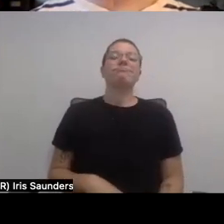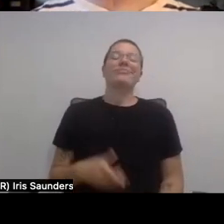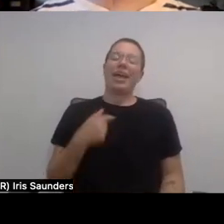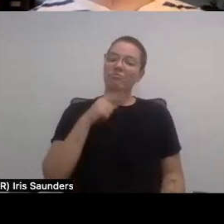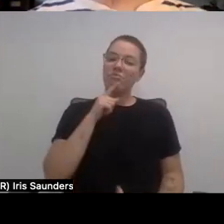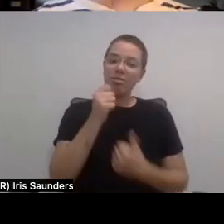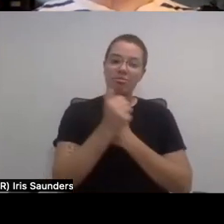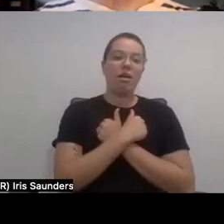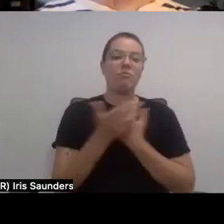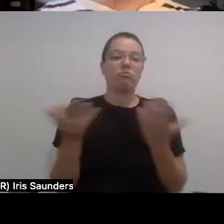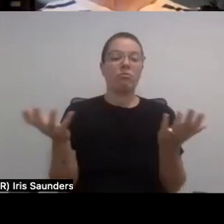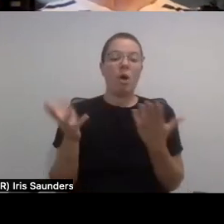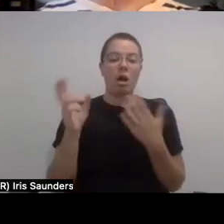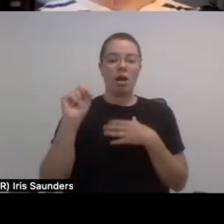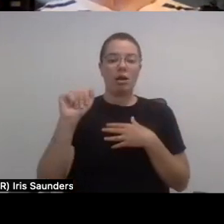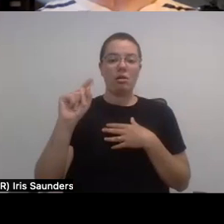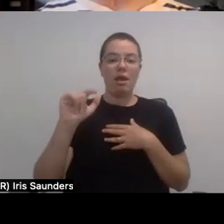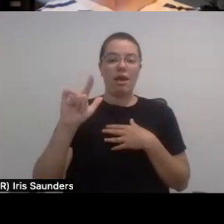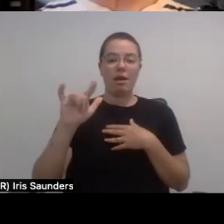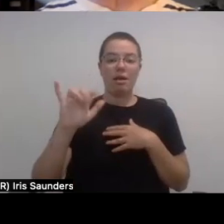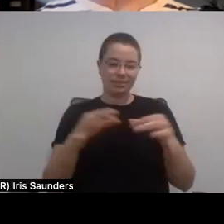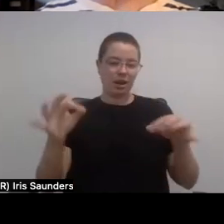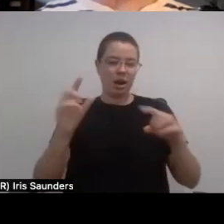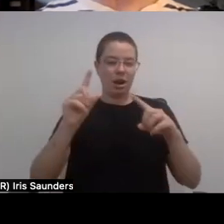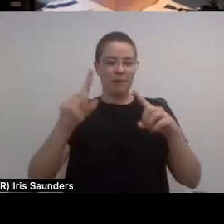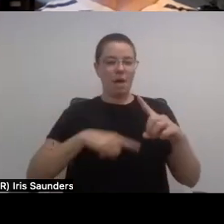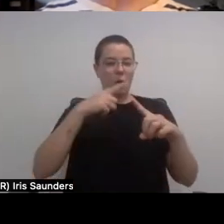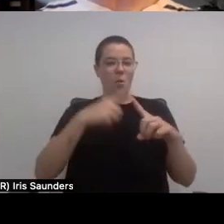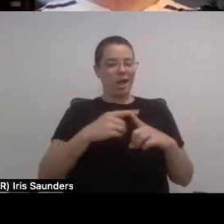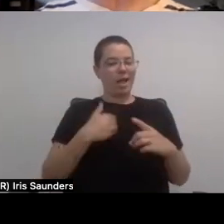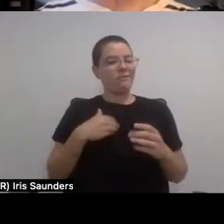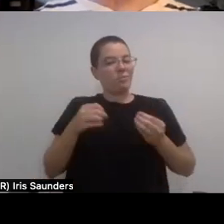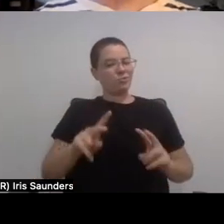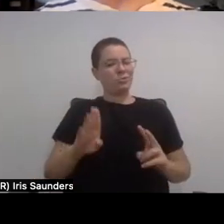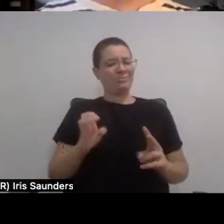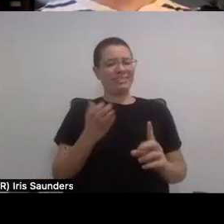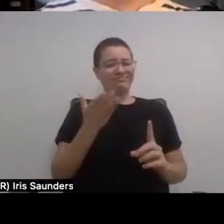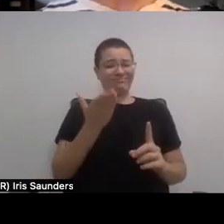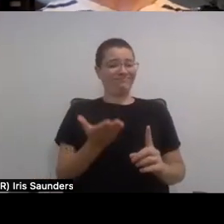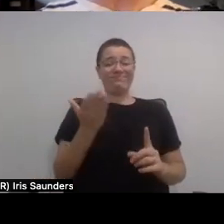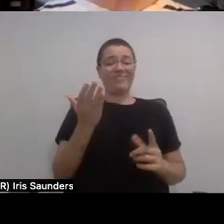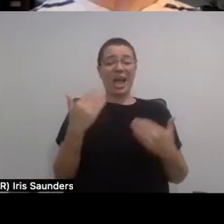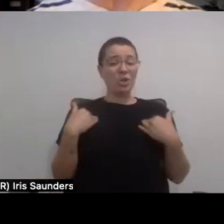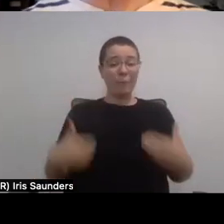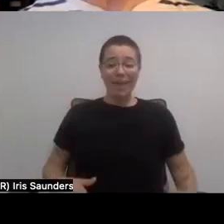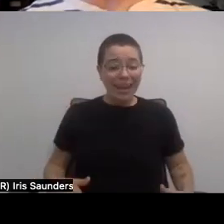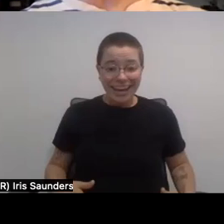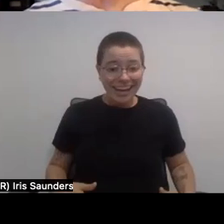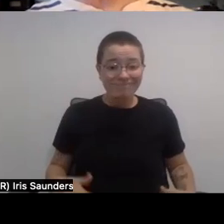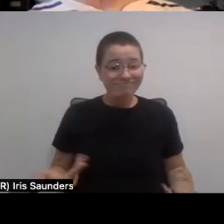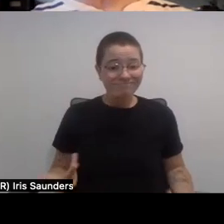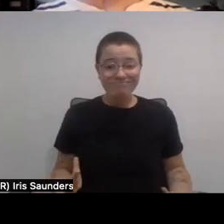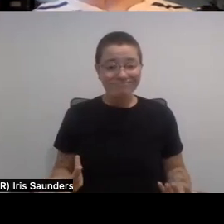terms of having the opportunity to just simply be a human being, as we are, you know. Well,